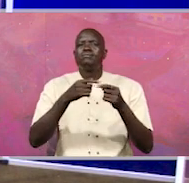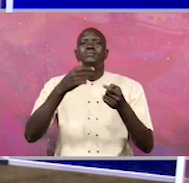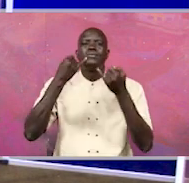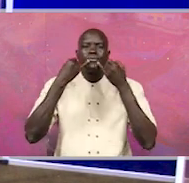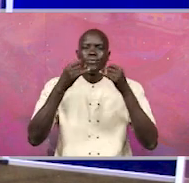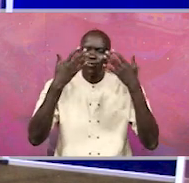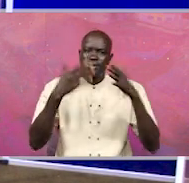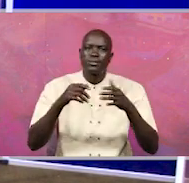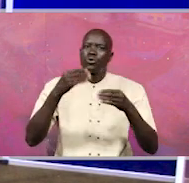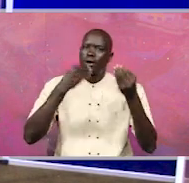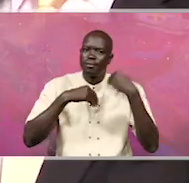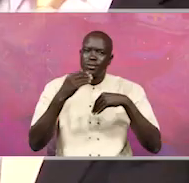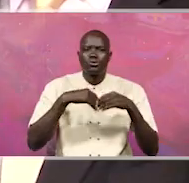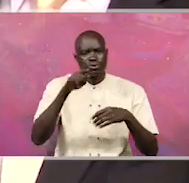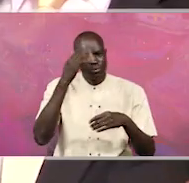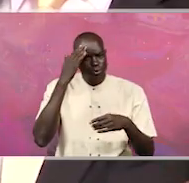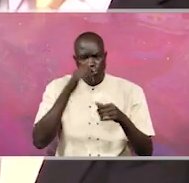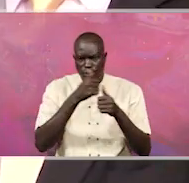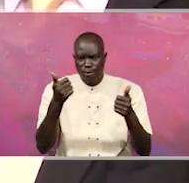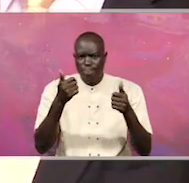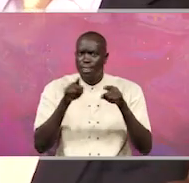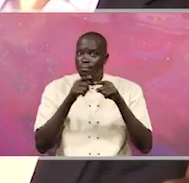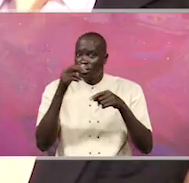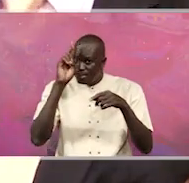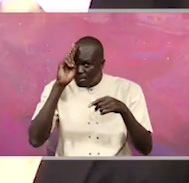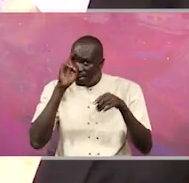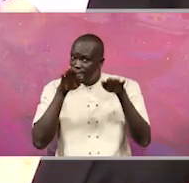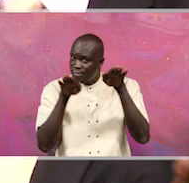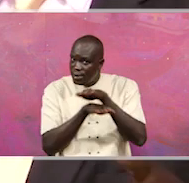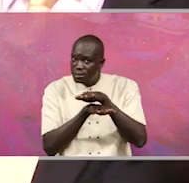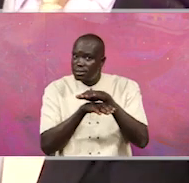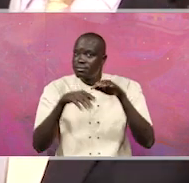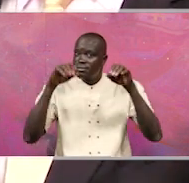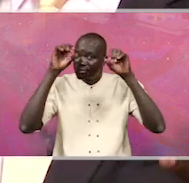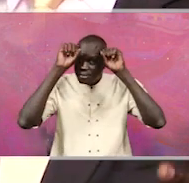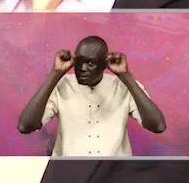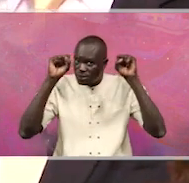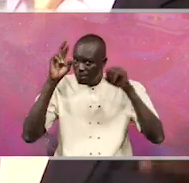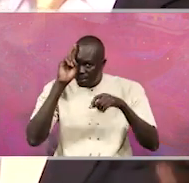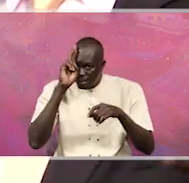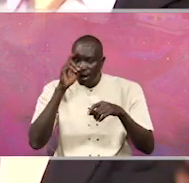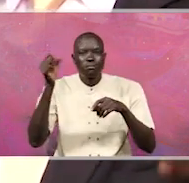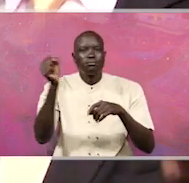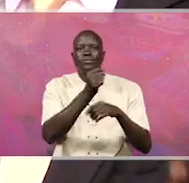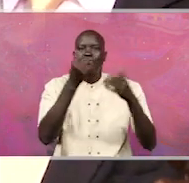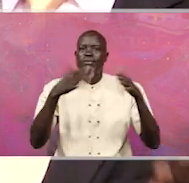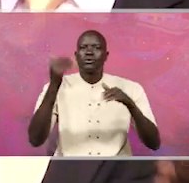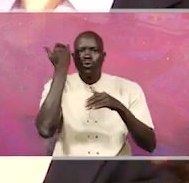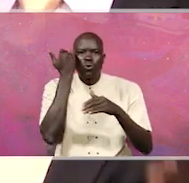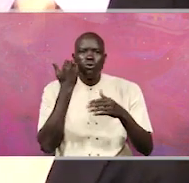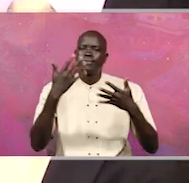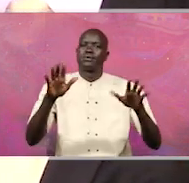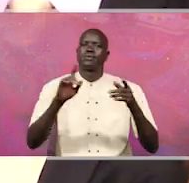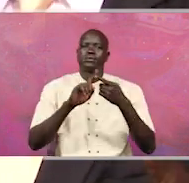You know that we had to take all vice presidents of this country to courts of law. You know that ministers had to go through